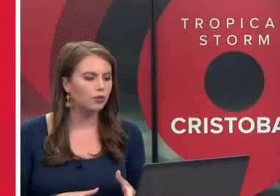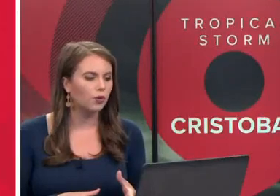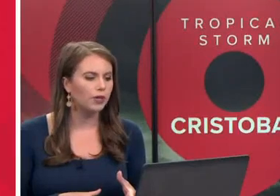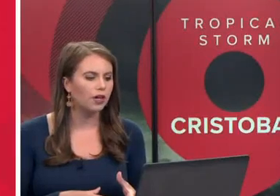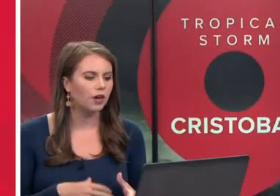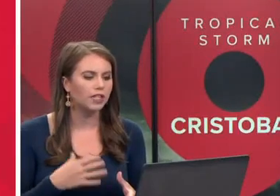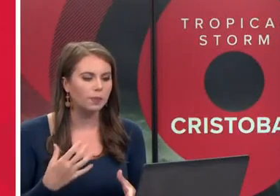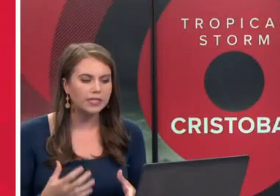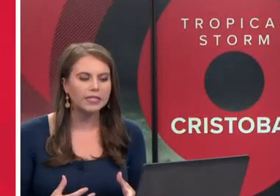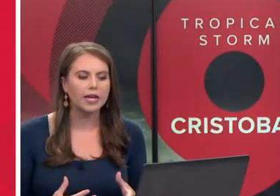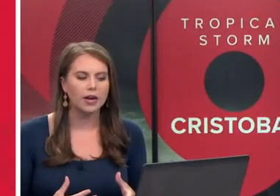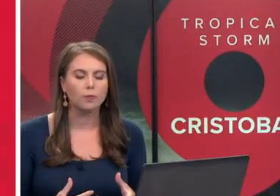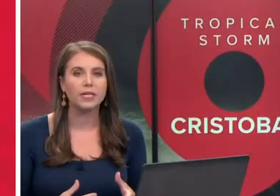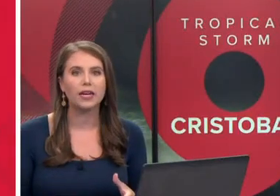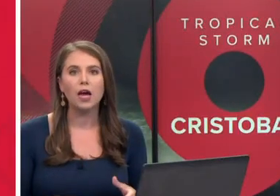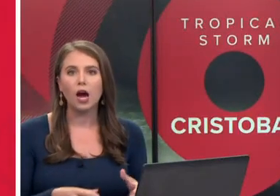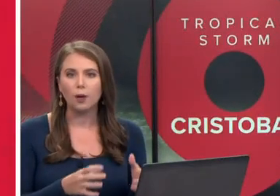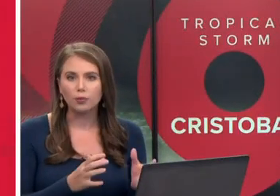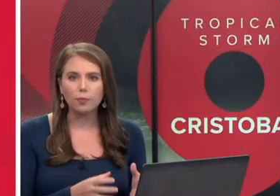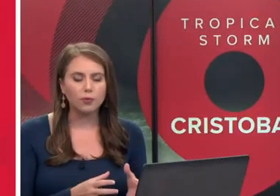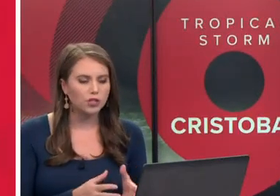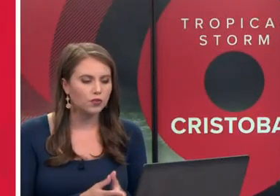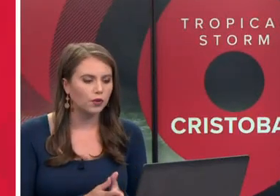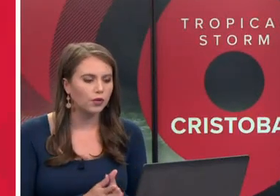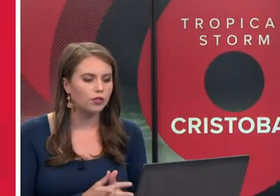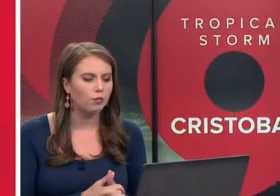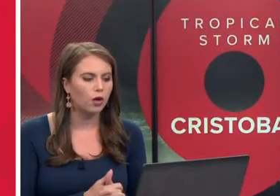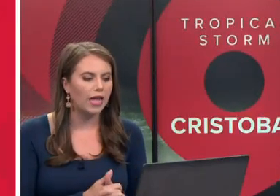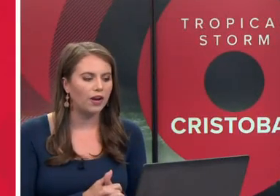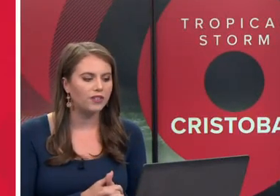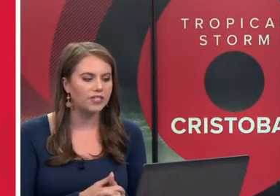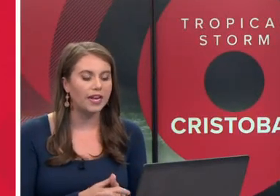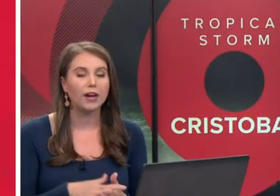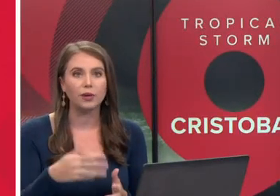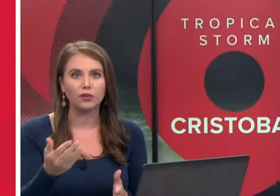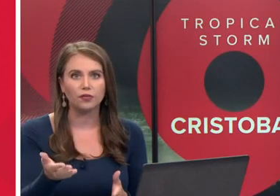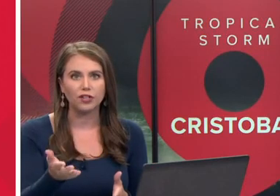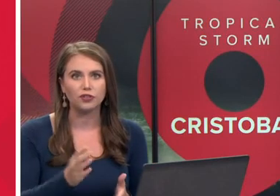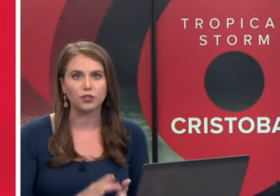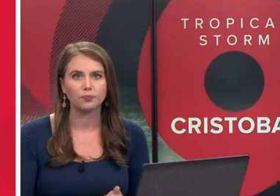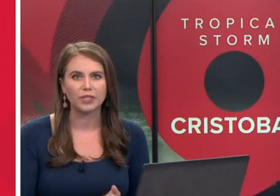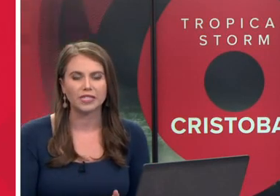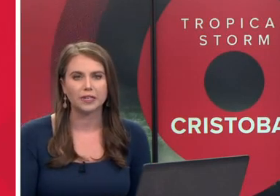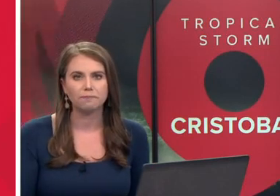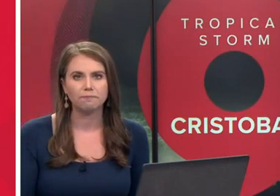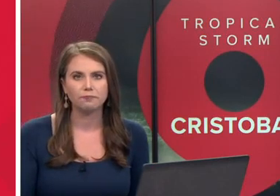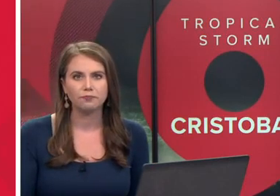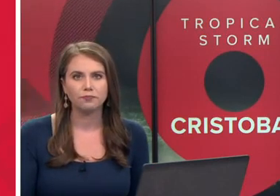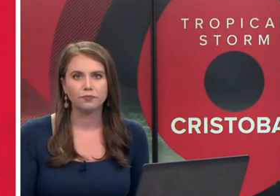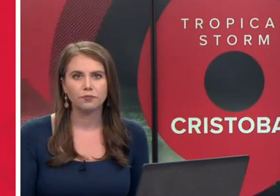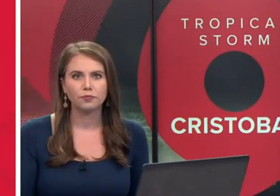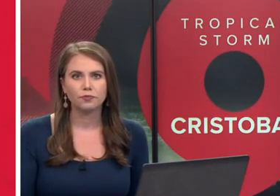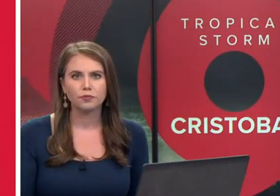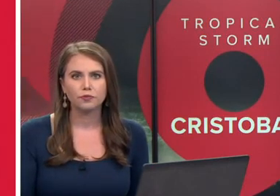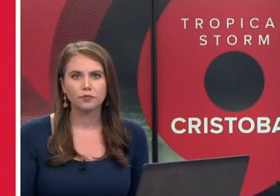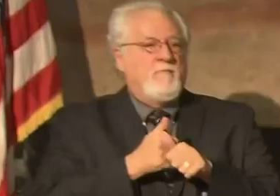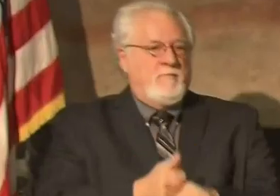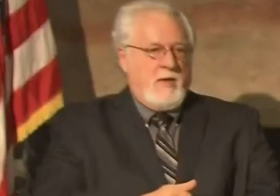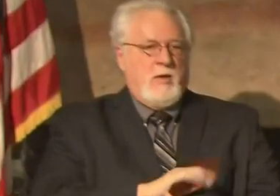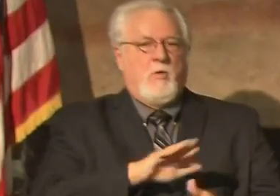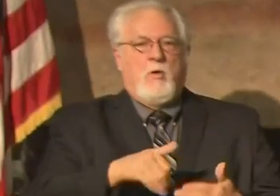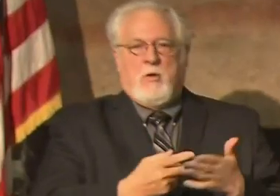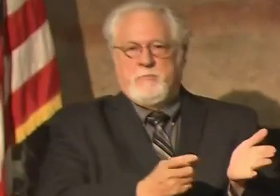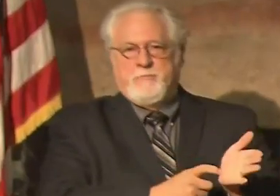Edwards where we are expected to get an update on preparations for Cristobal and on the state entering phase 2. in. We'll follow all the